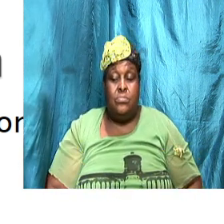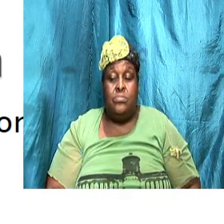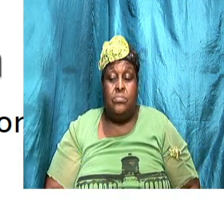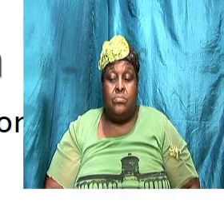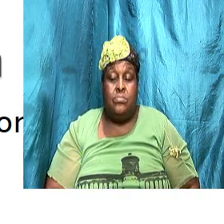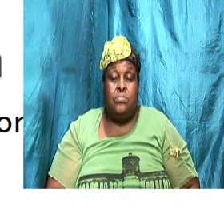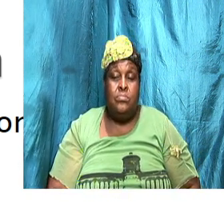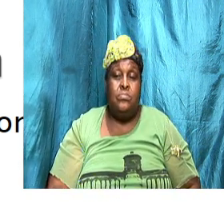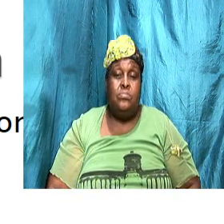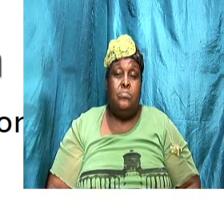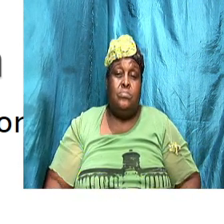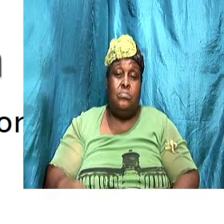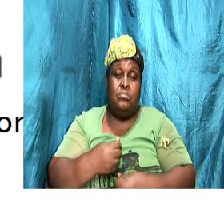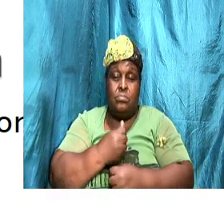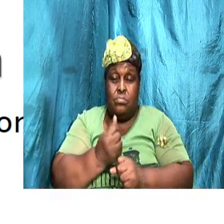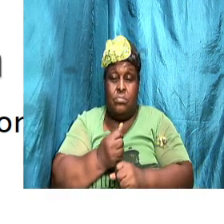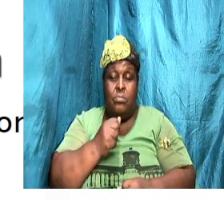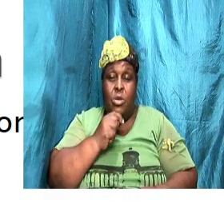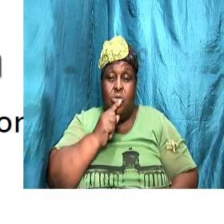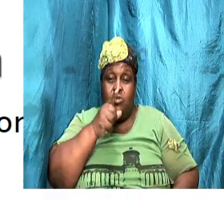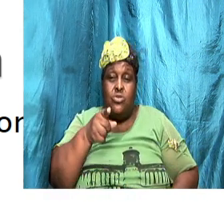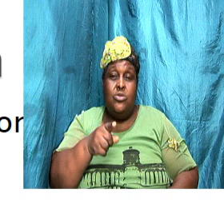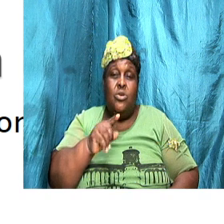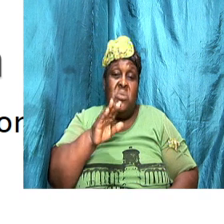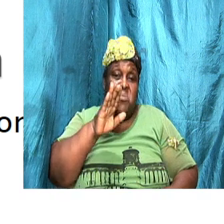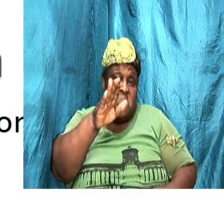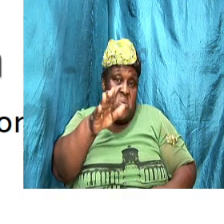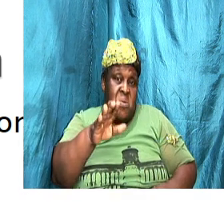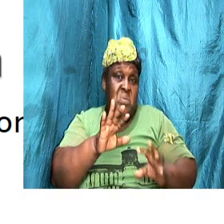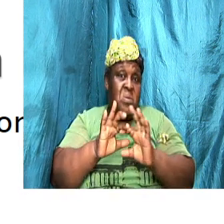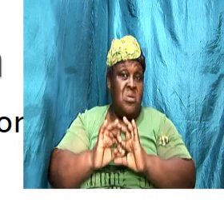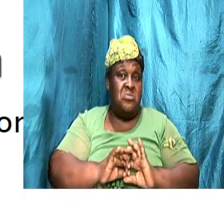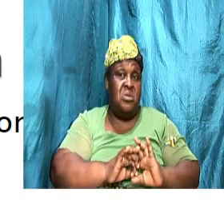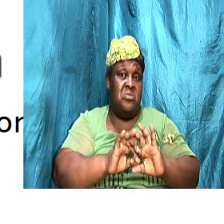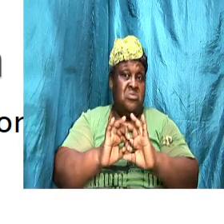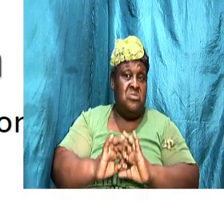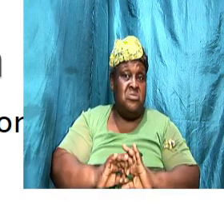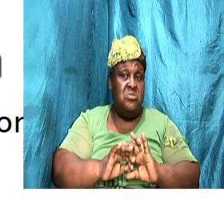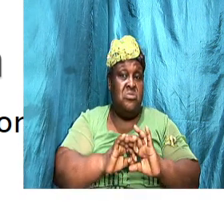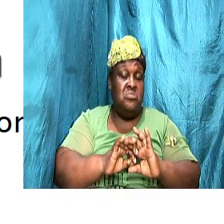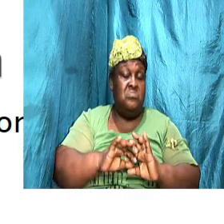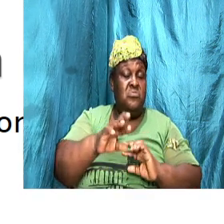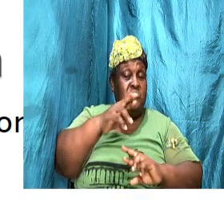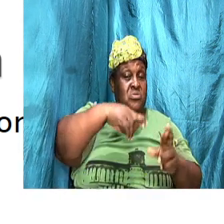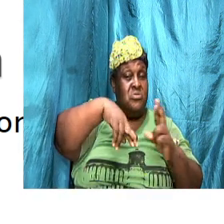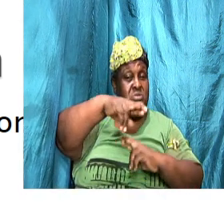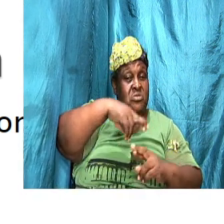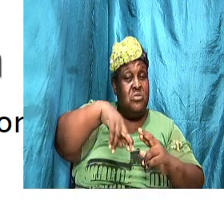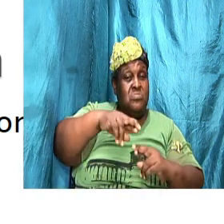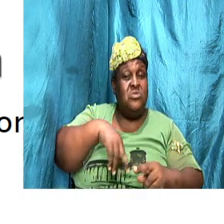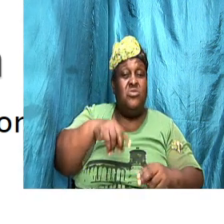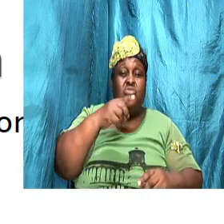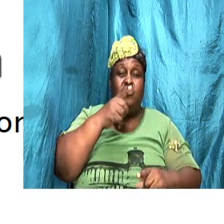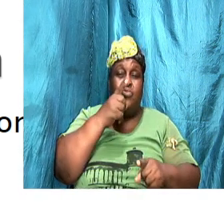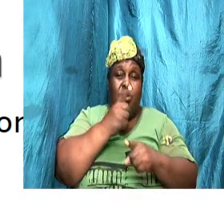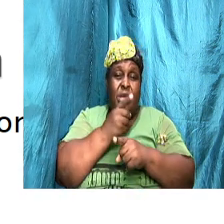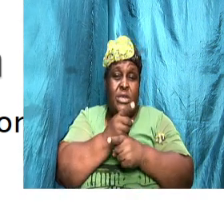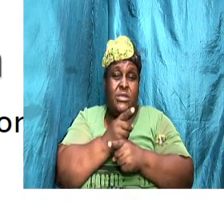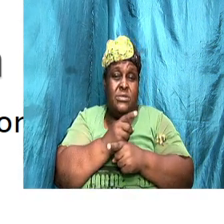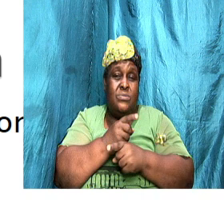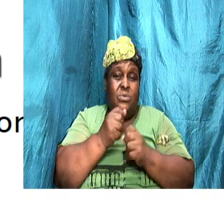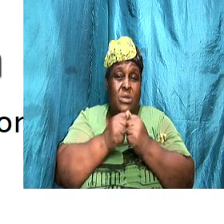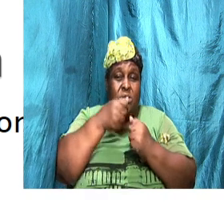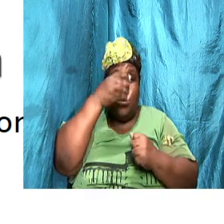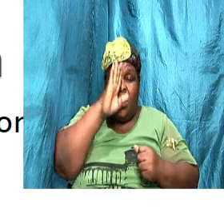make sure your relationship is right with God if your relationship with God is not right